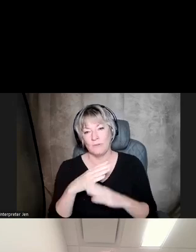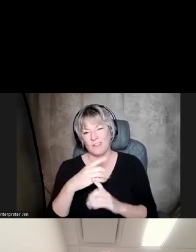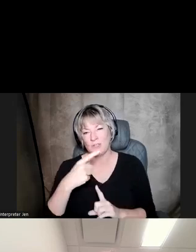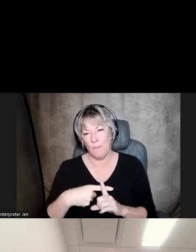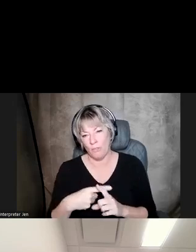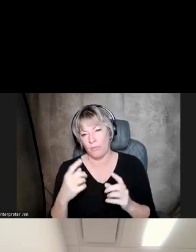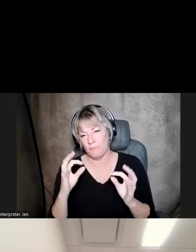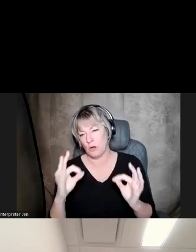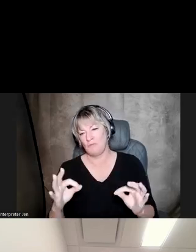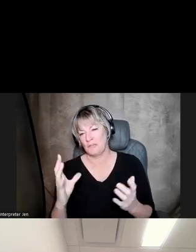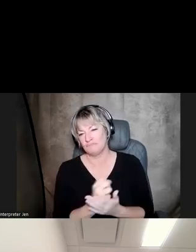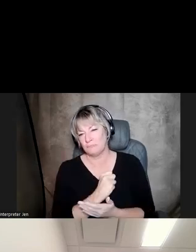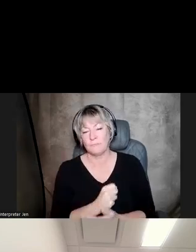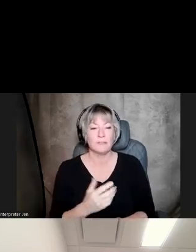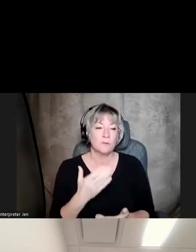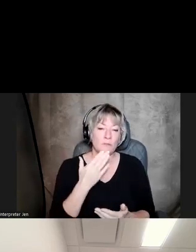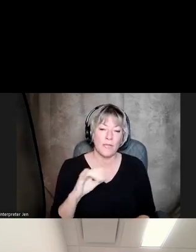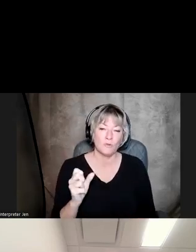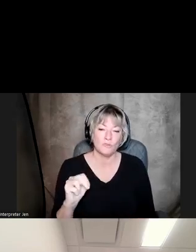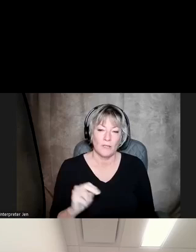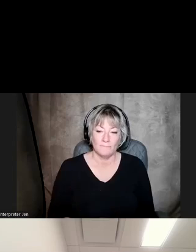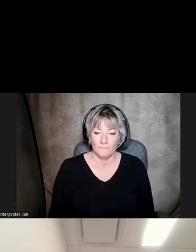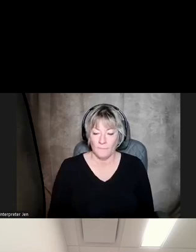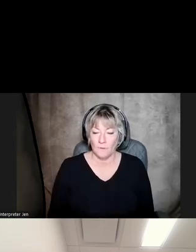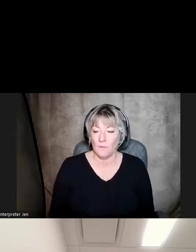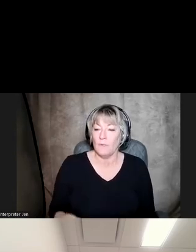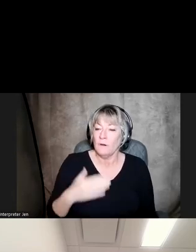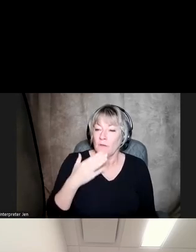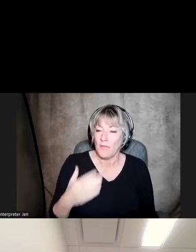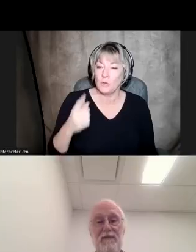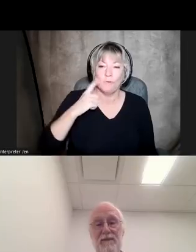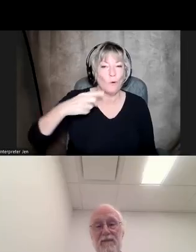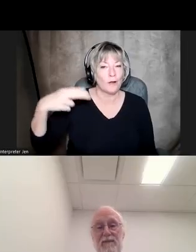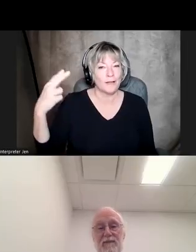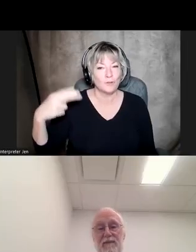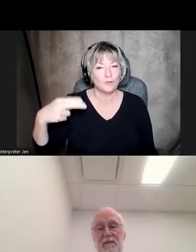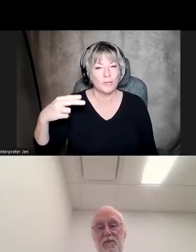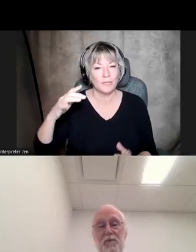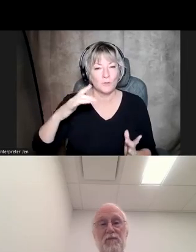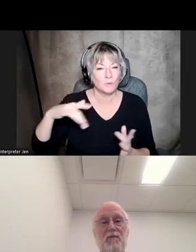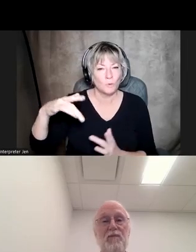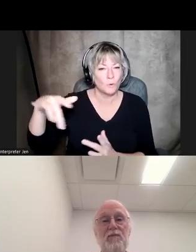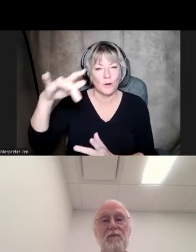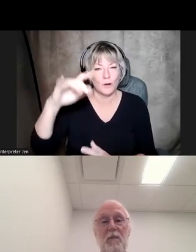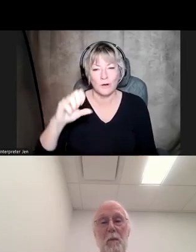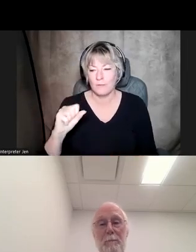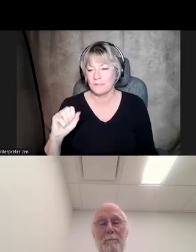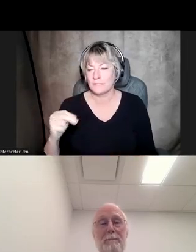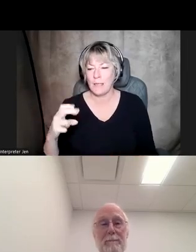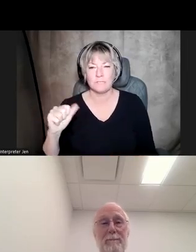So that's what I have. Thank you, John. Thank you for the historical tour through the Sampson Museum